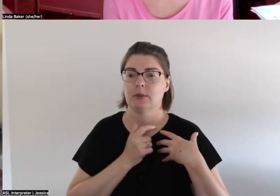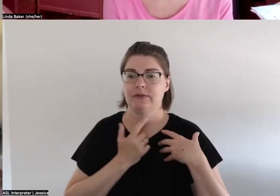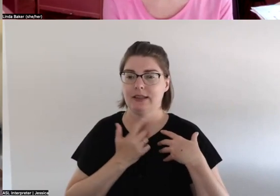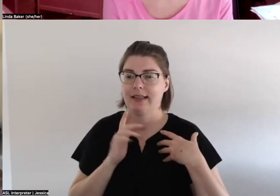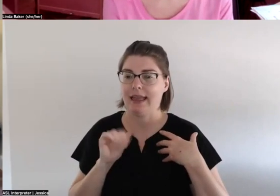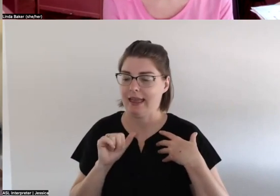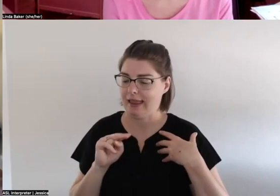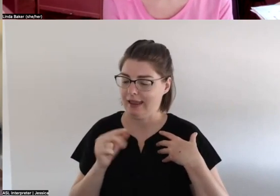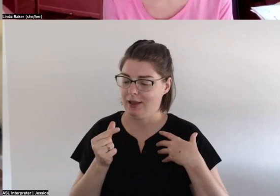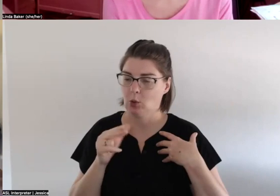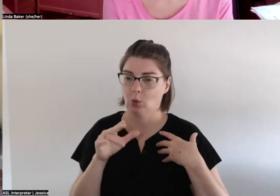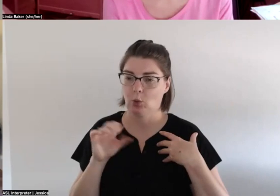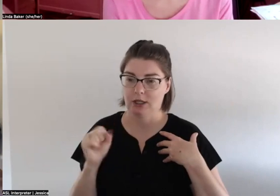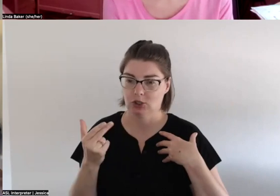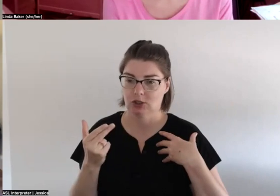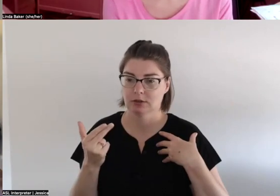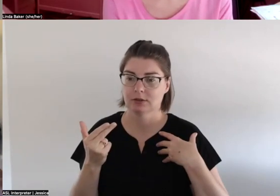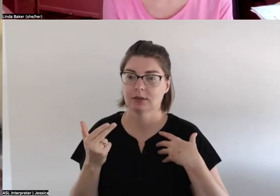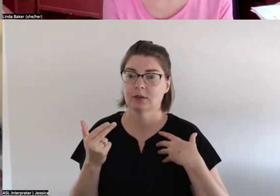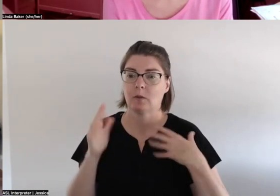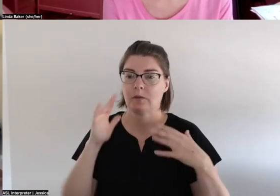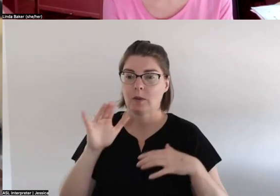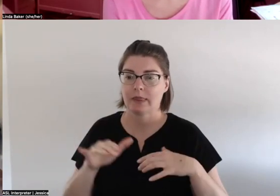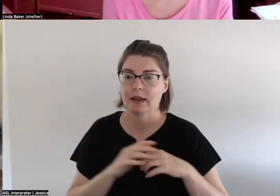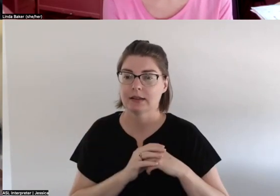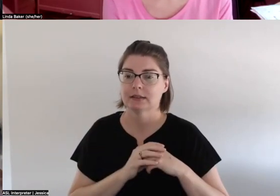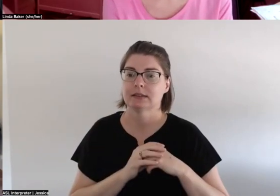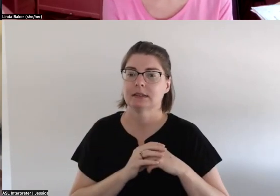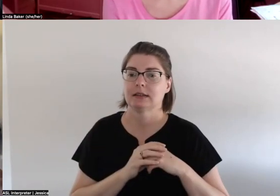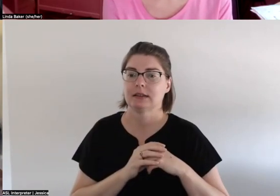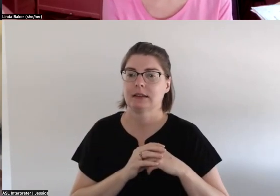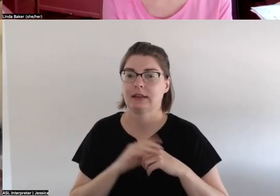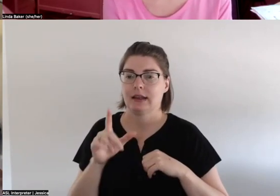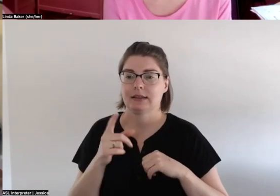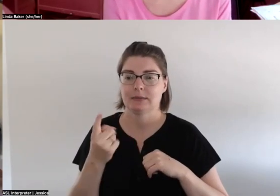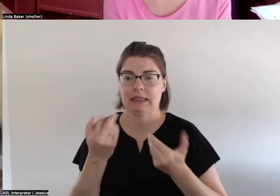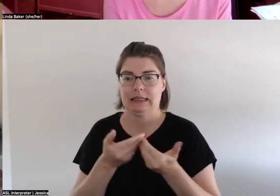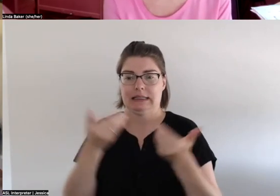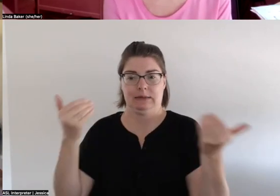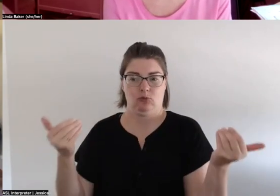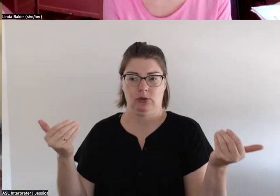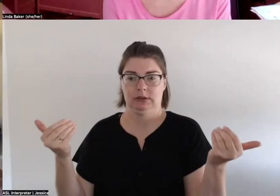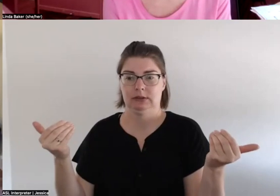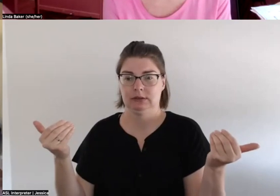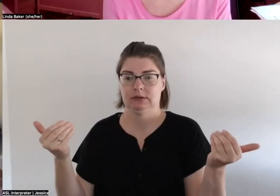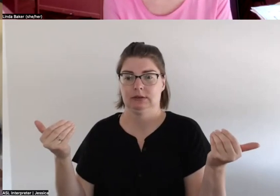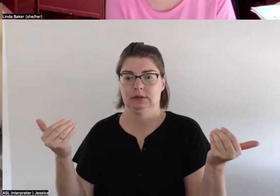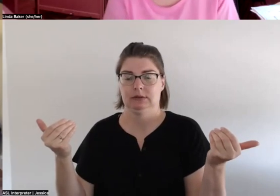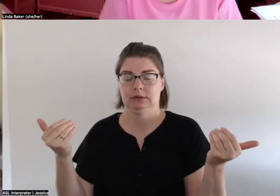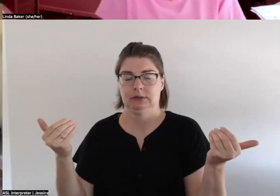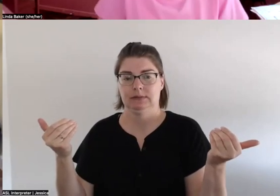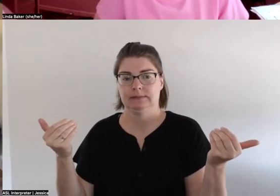as something that is separate or that that is